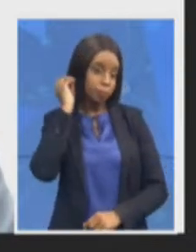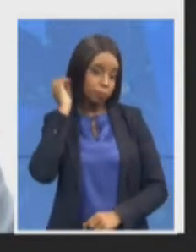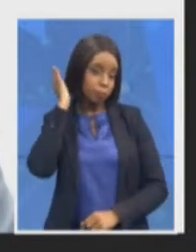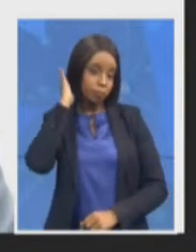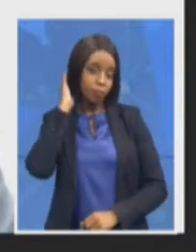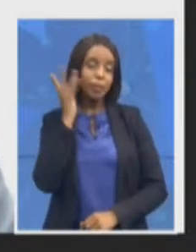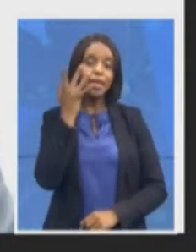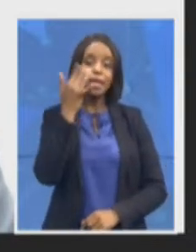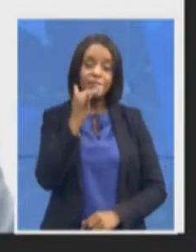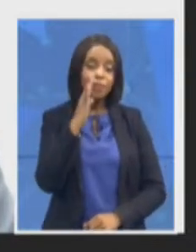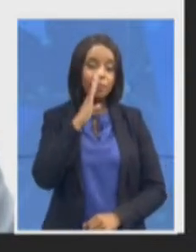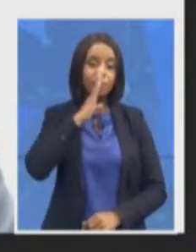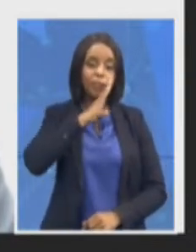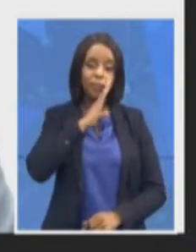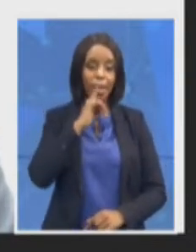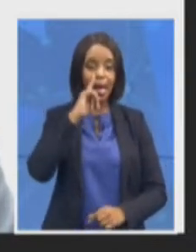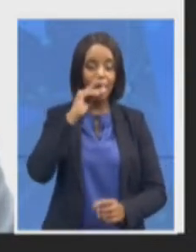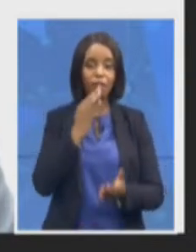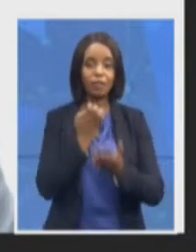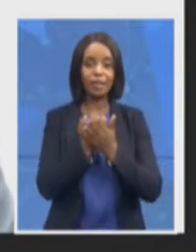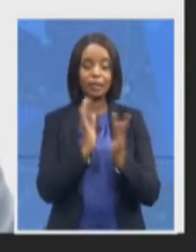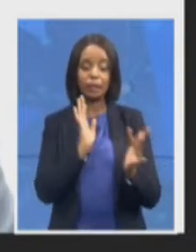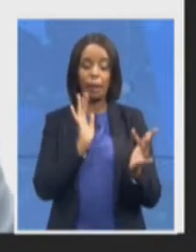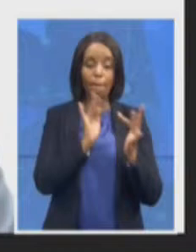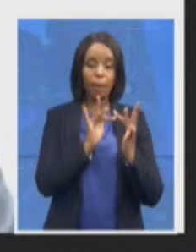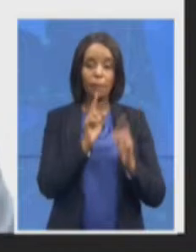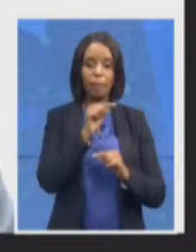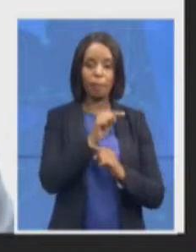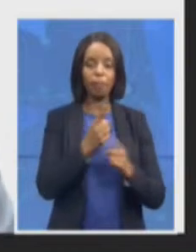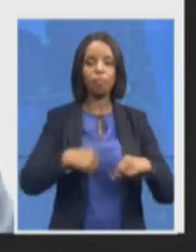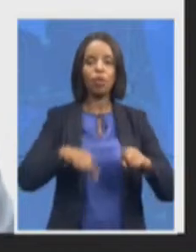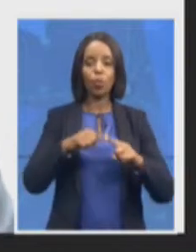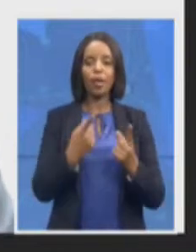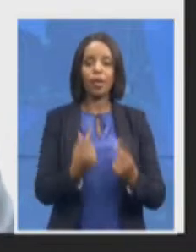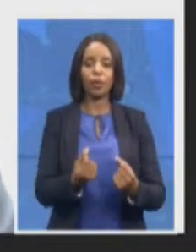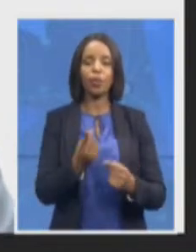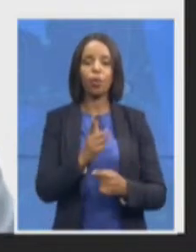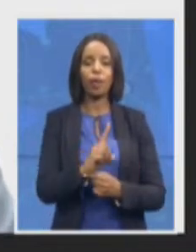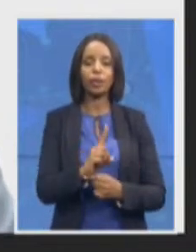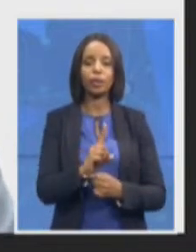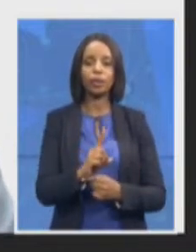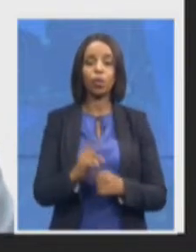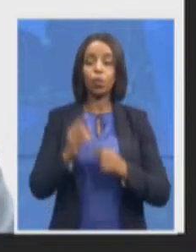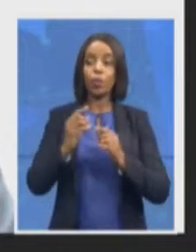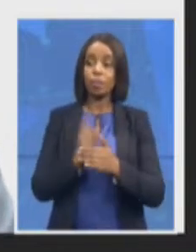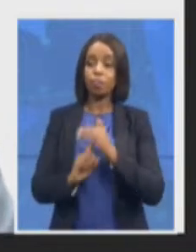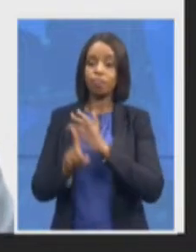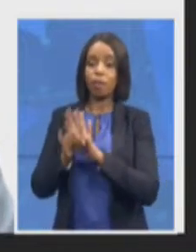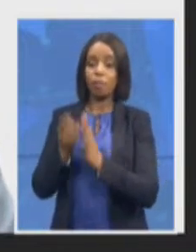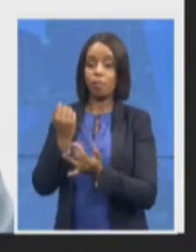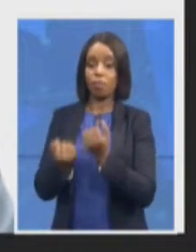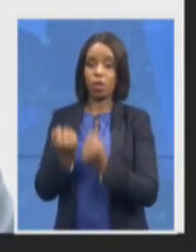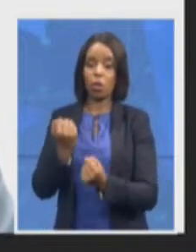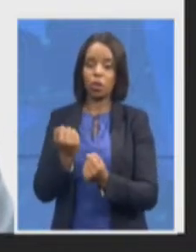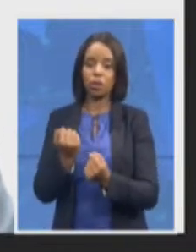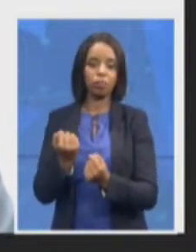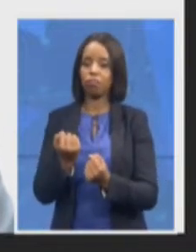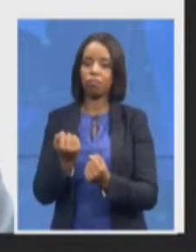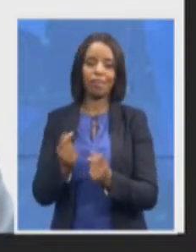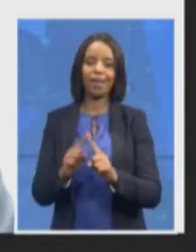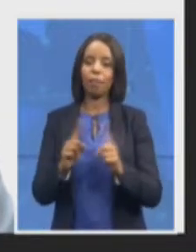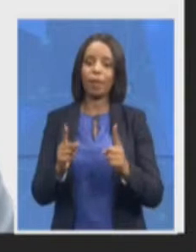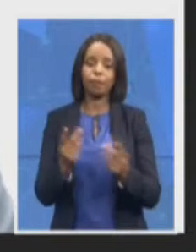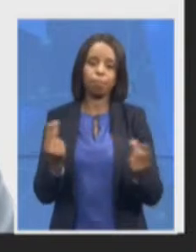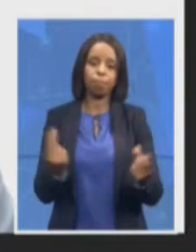prosecute in a criminal trial then unfortunately we have to refer the matter or request that the inquest be reopened in this